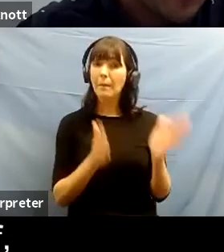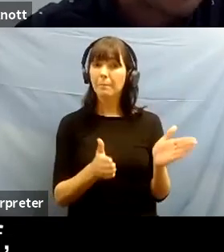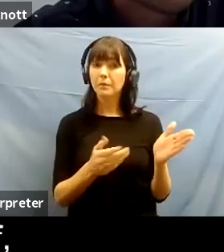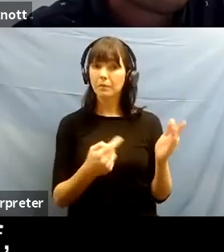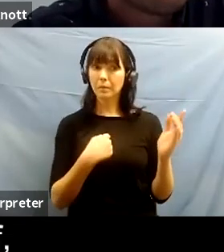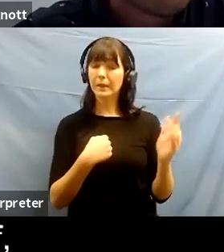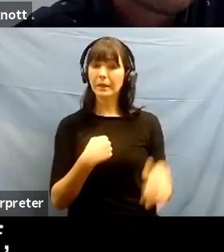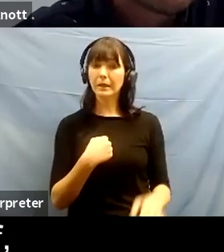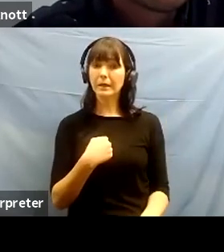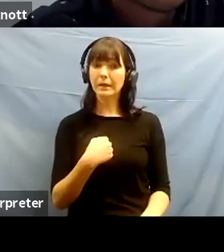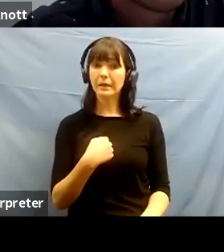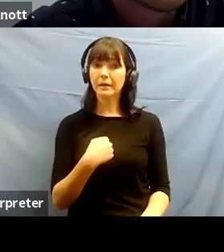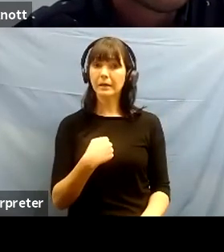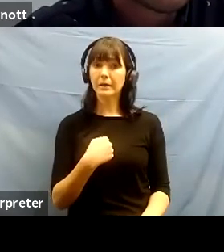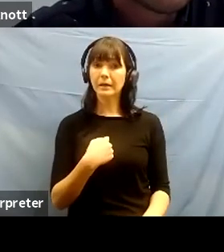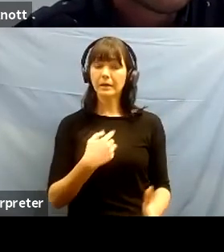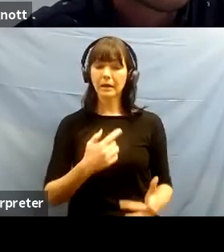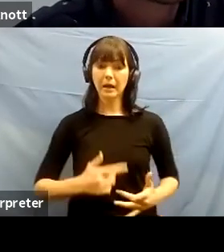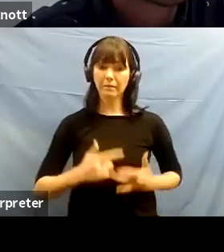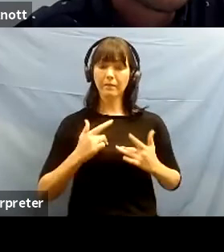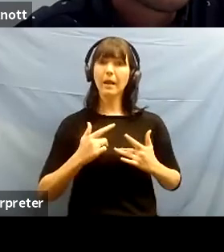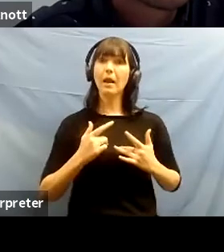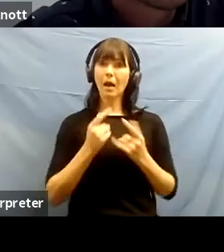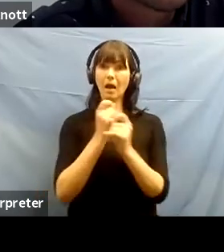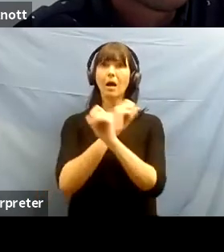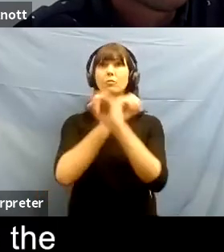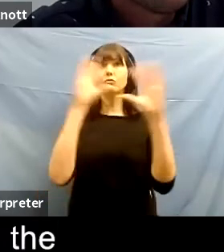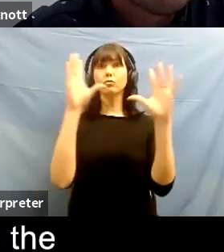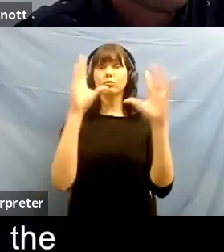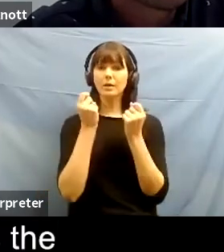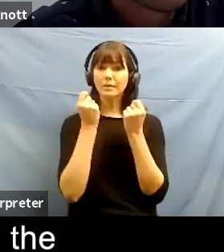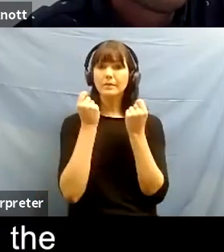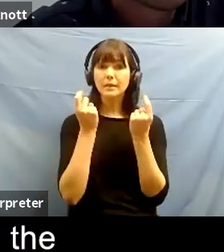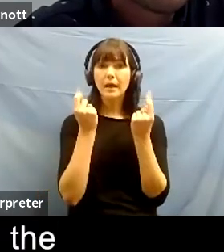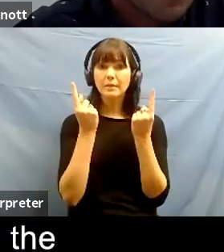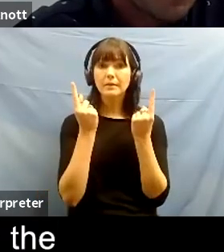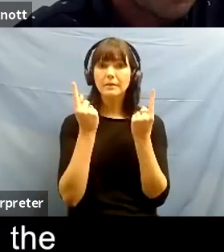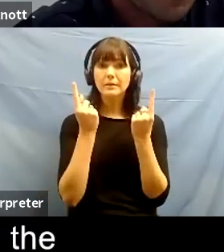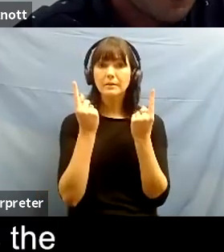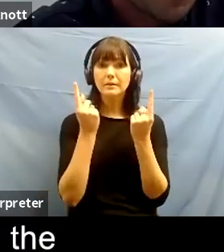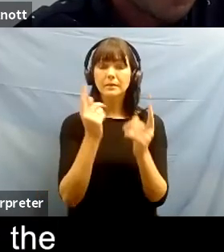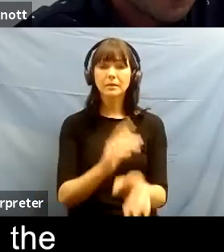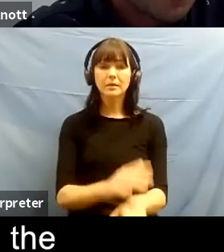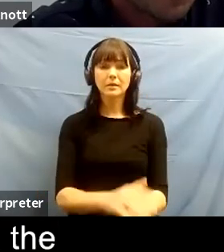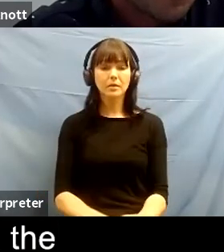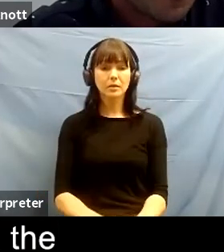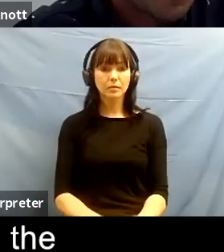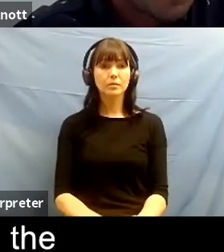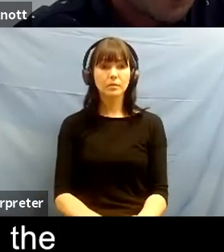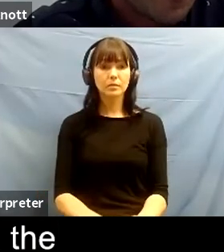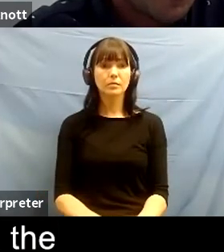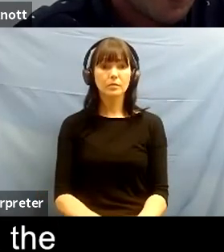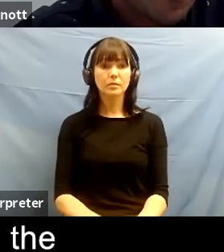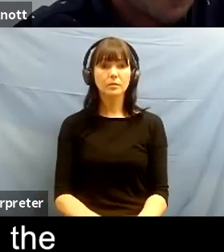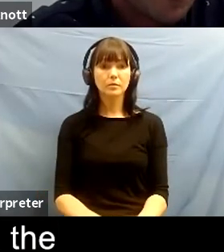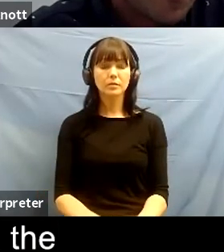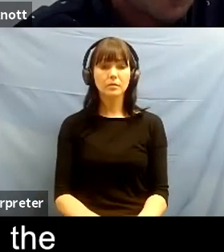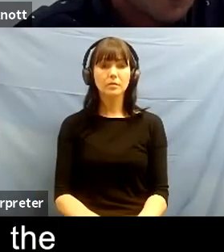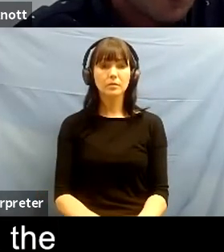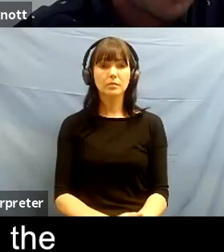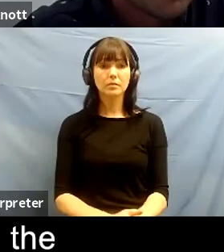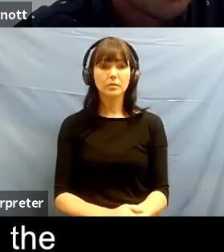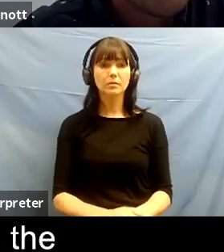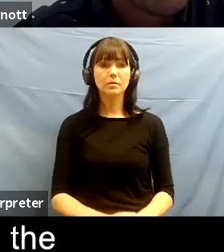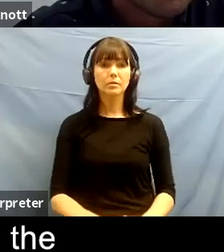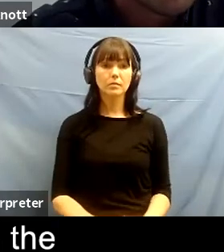um puts things into perspective uh realizes that you know life us is the